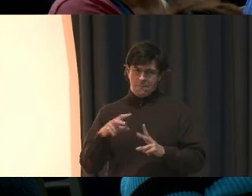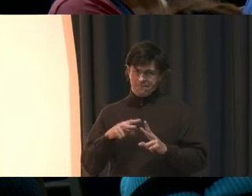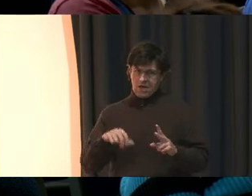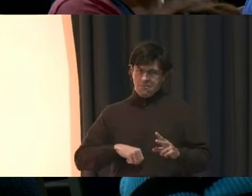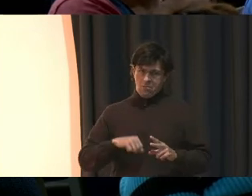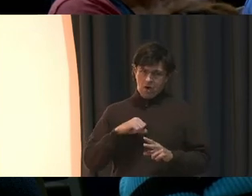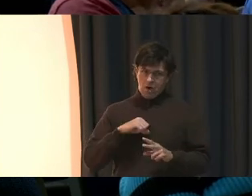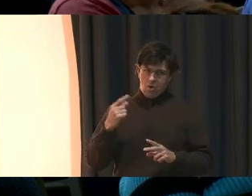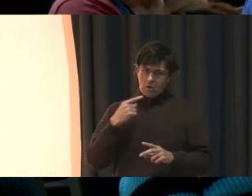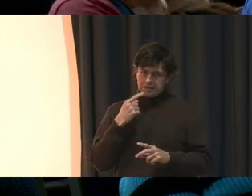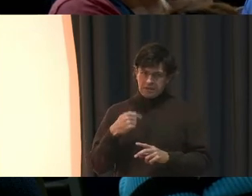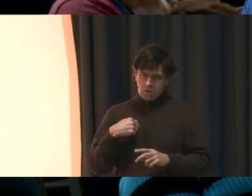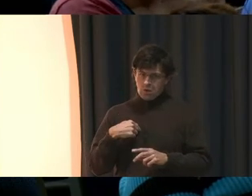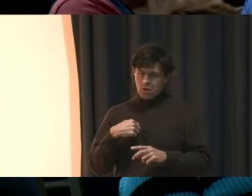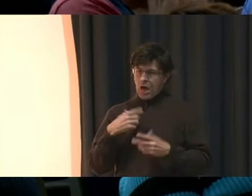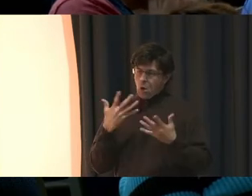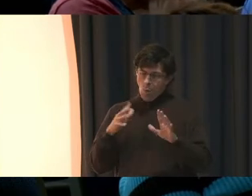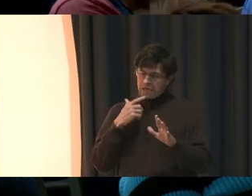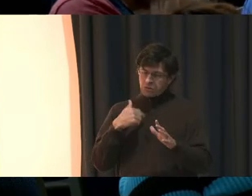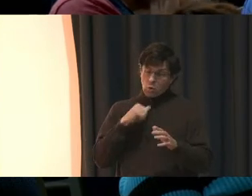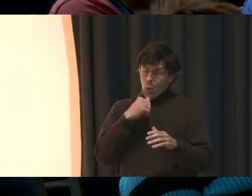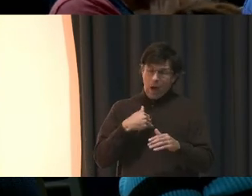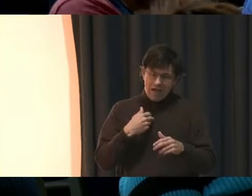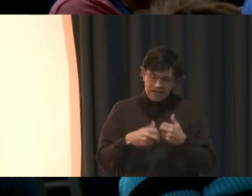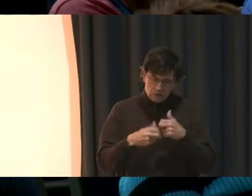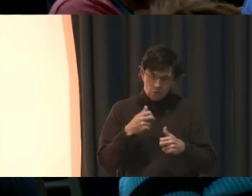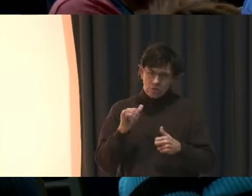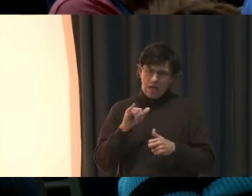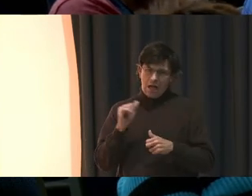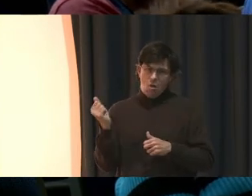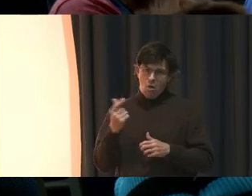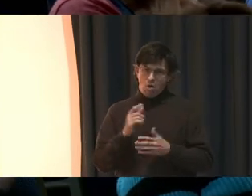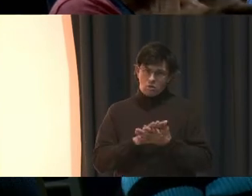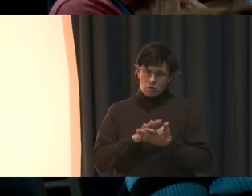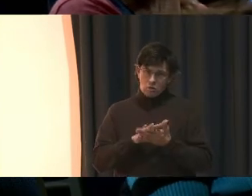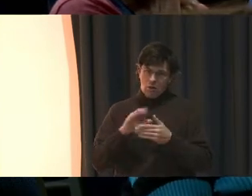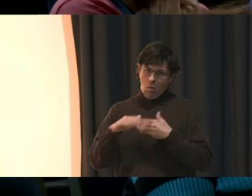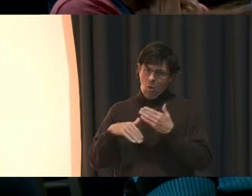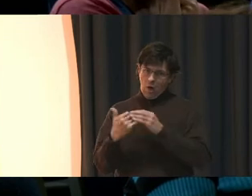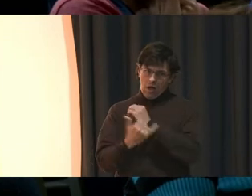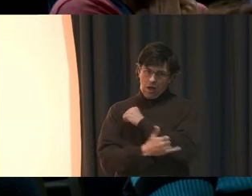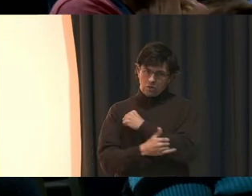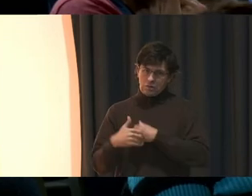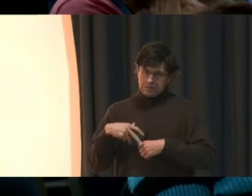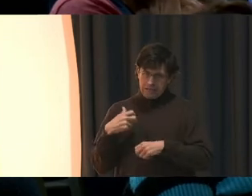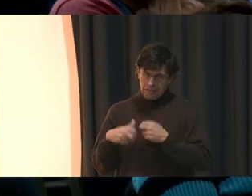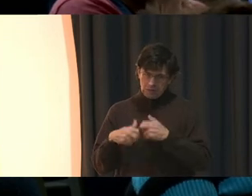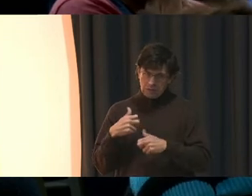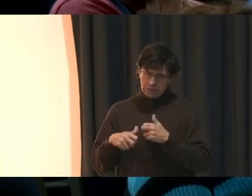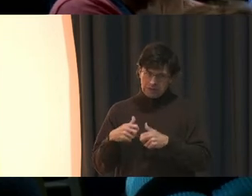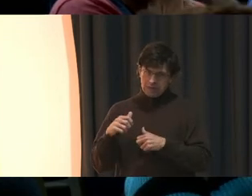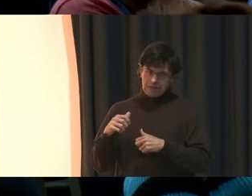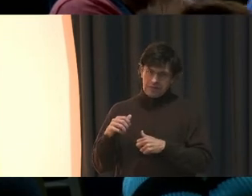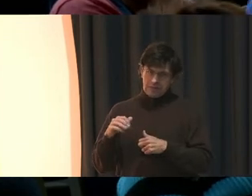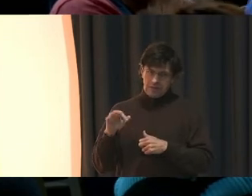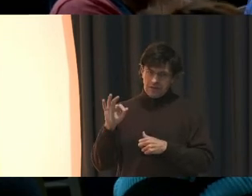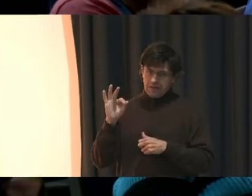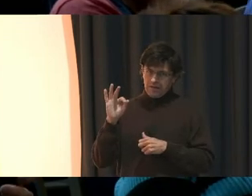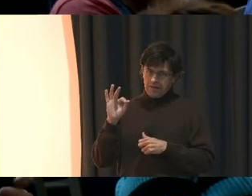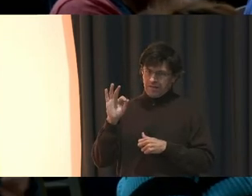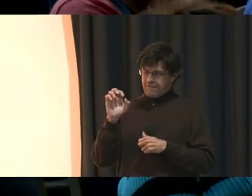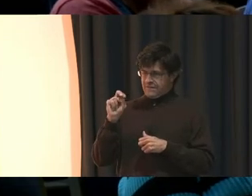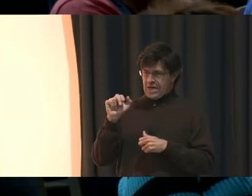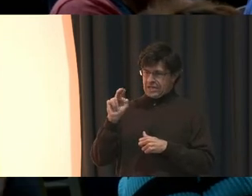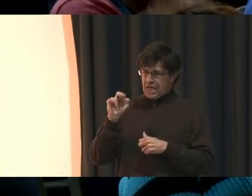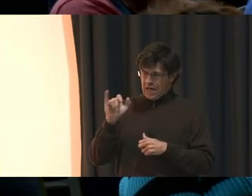going to say that we don't have issues like every other school in the whole country has issues. Fenton is not just innate to